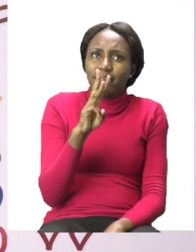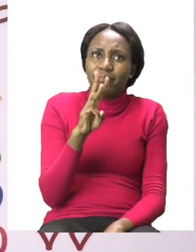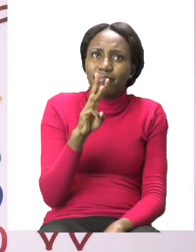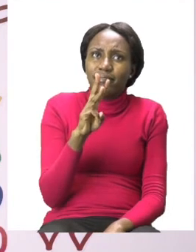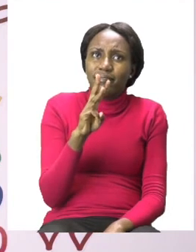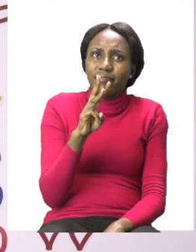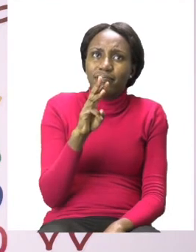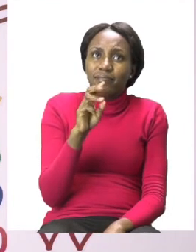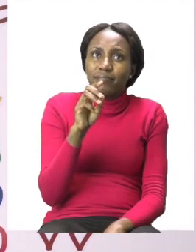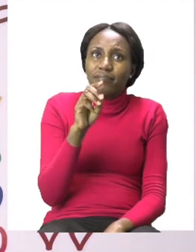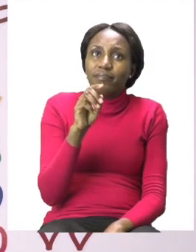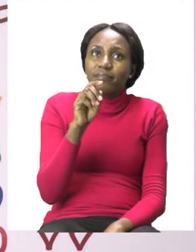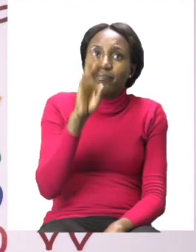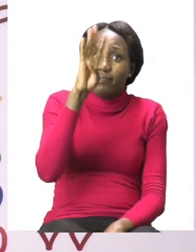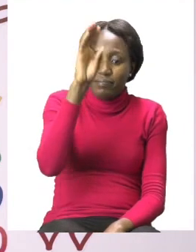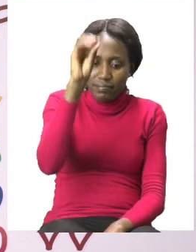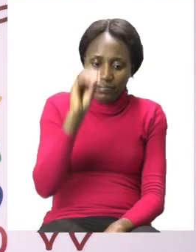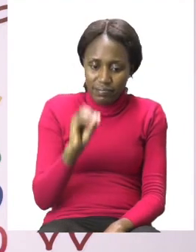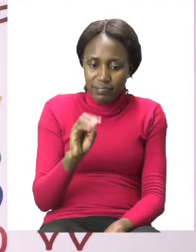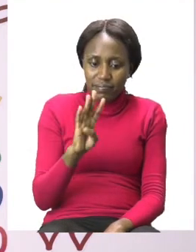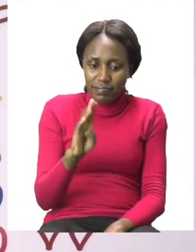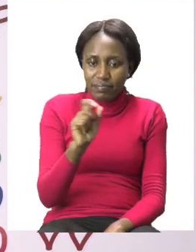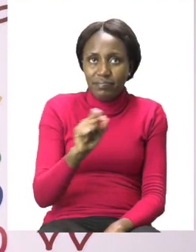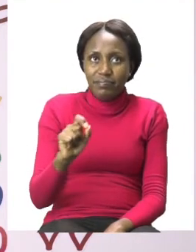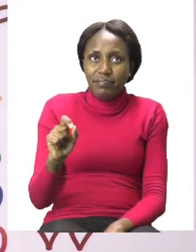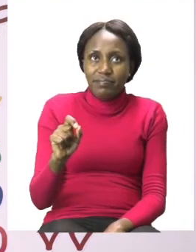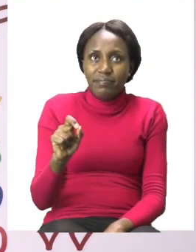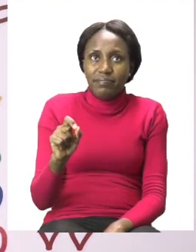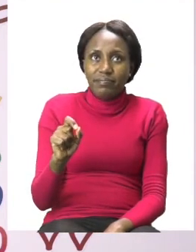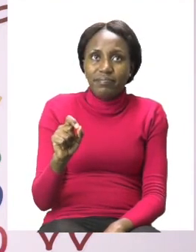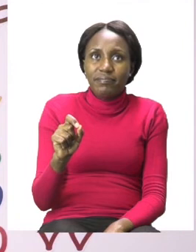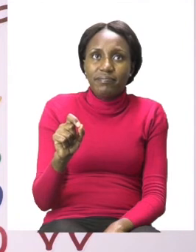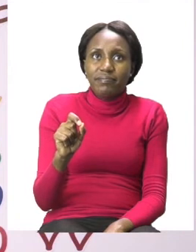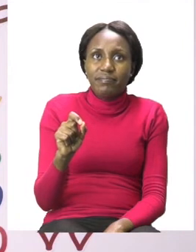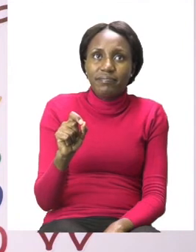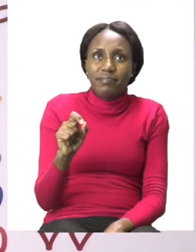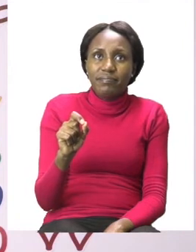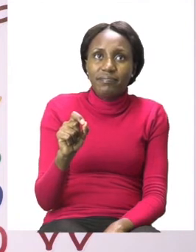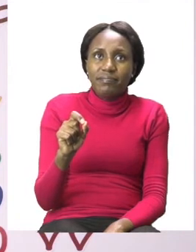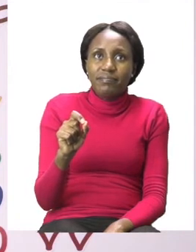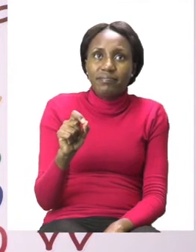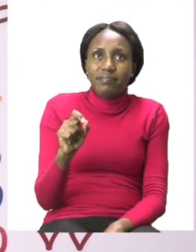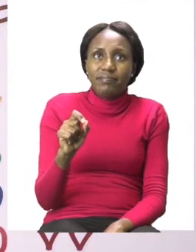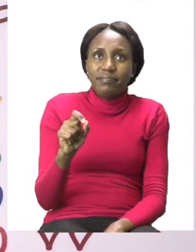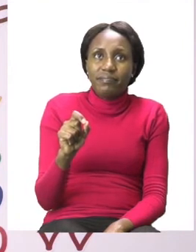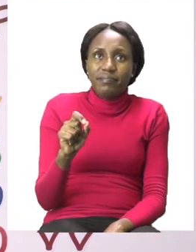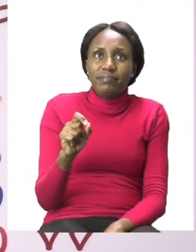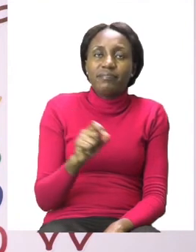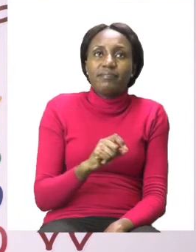three. Now we need to copy the first four. So we're going to go and write our four.